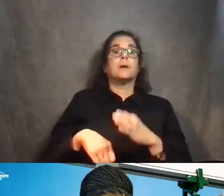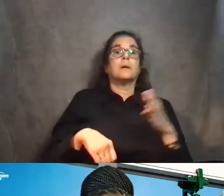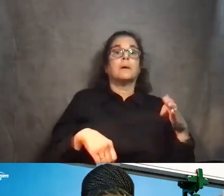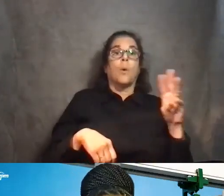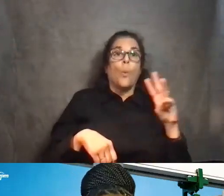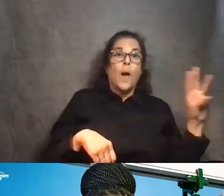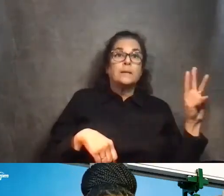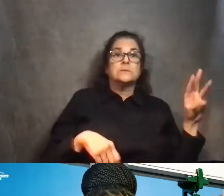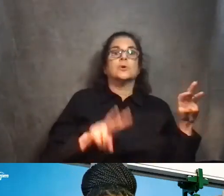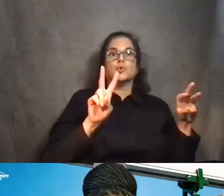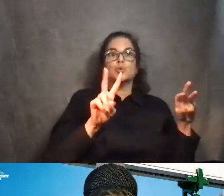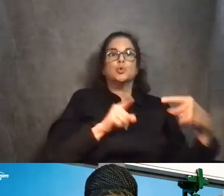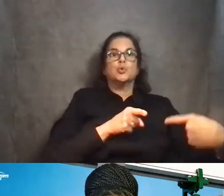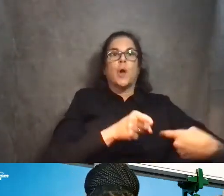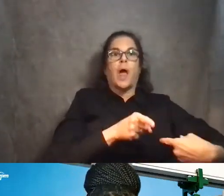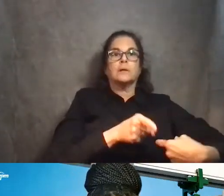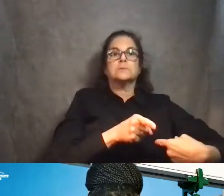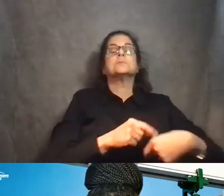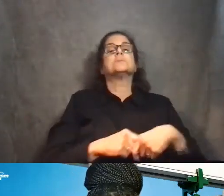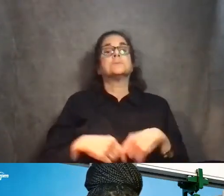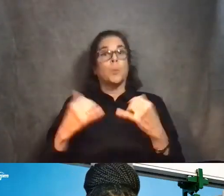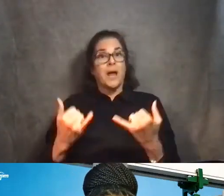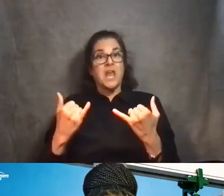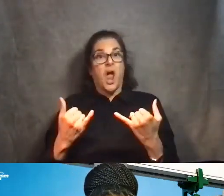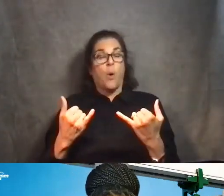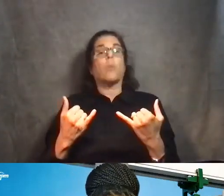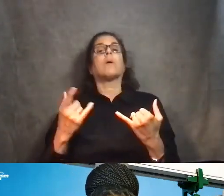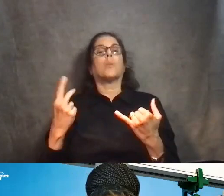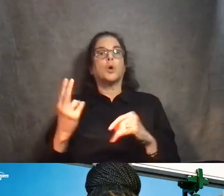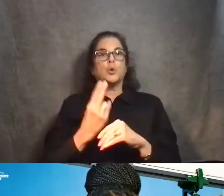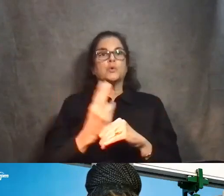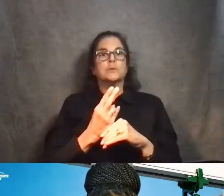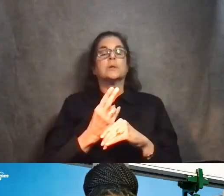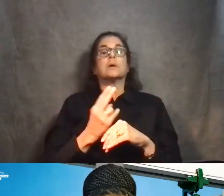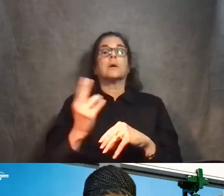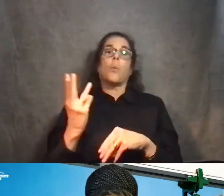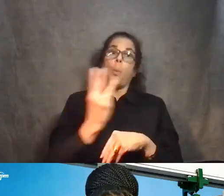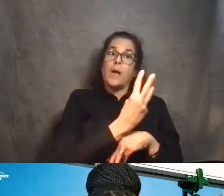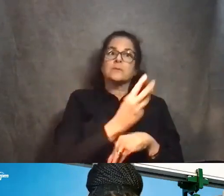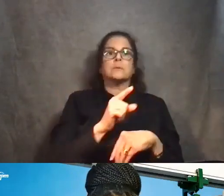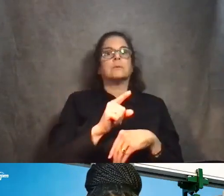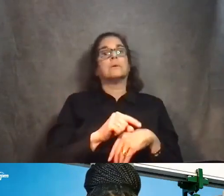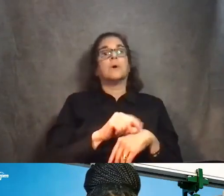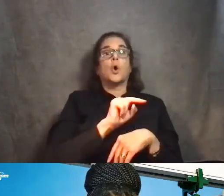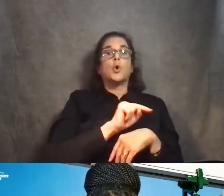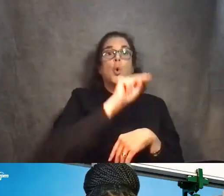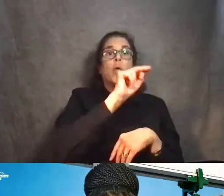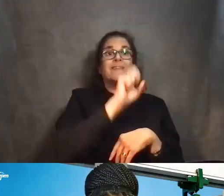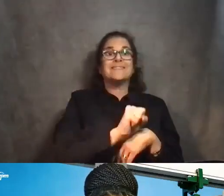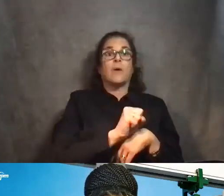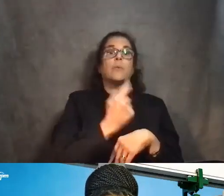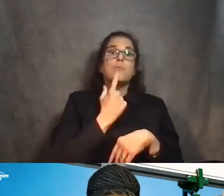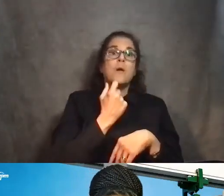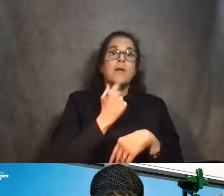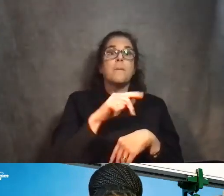tracks. Currently we're operating on the western two tracks, northbound and southbound red and purple line trains.